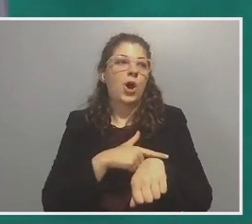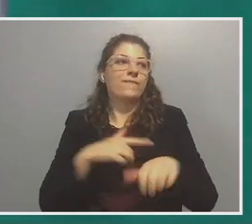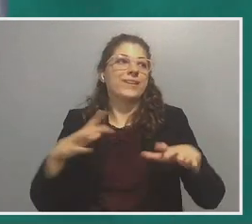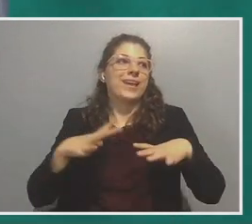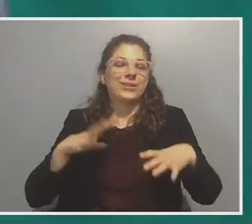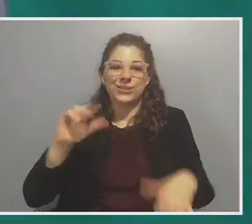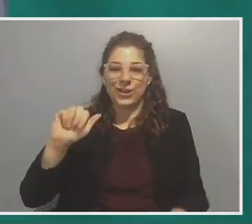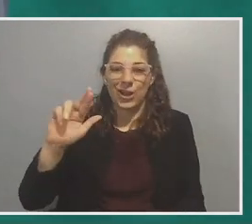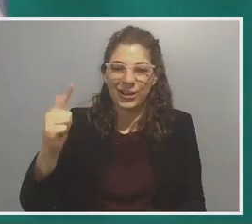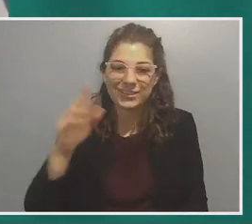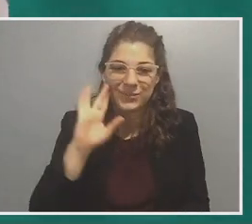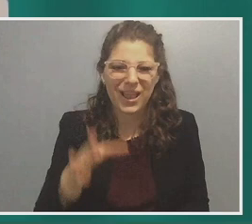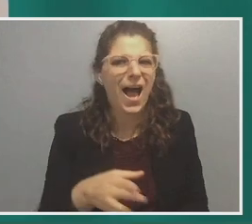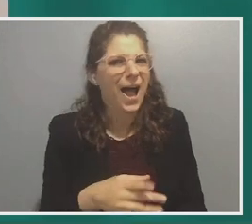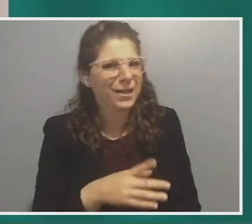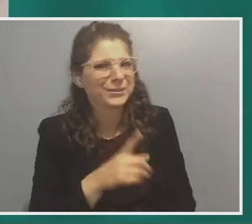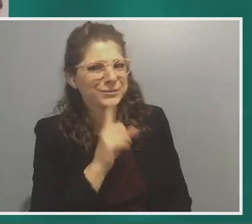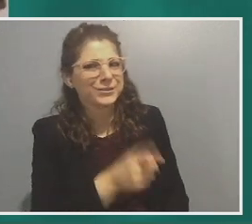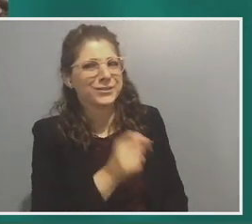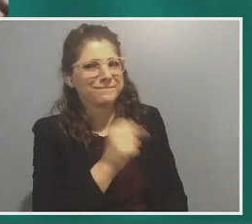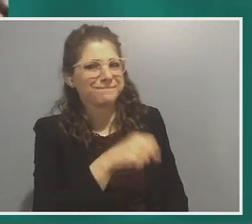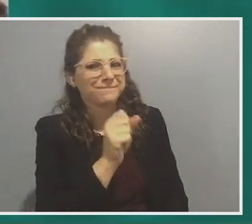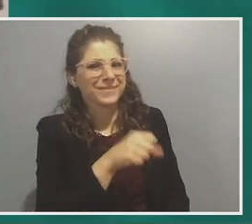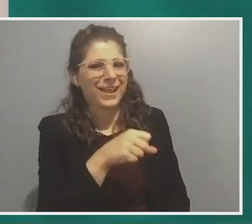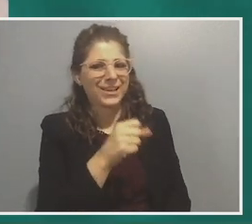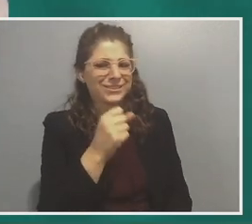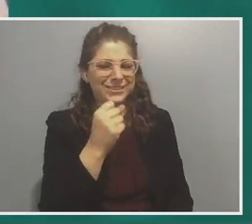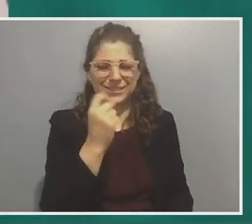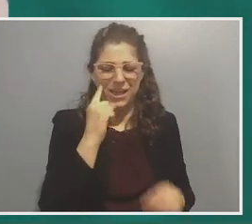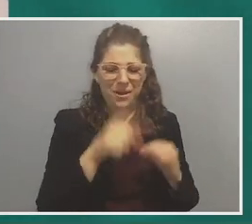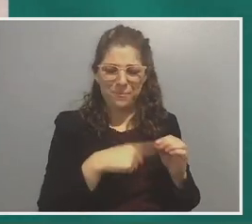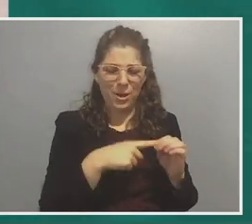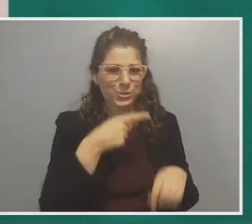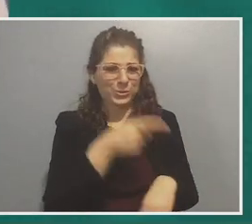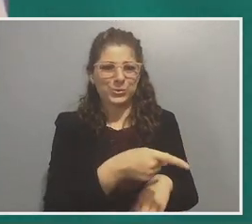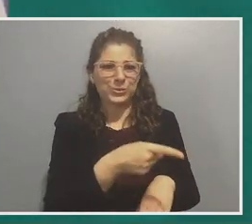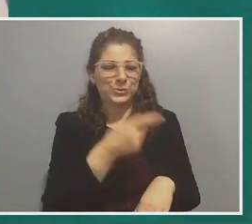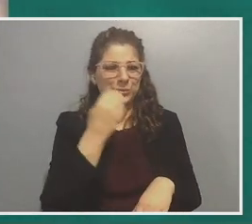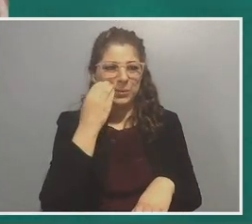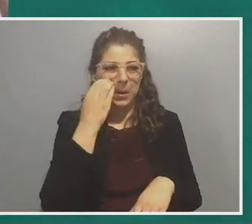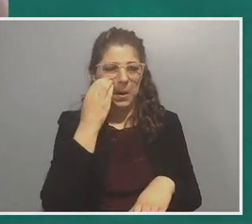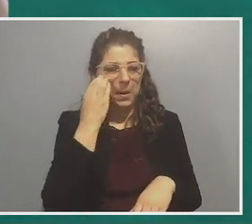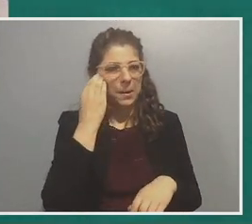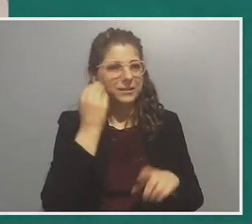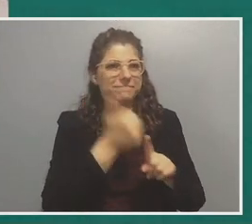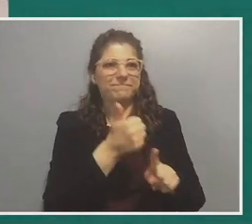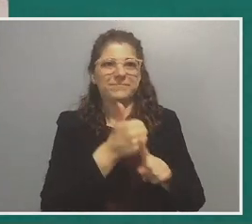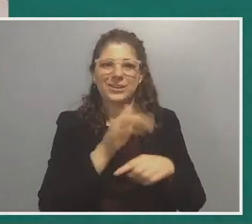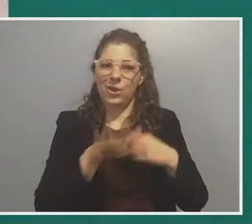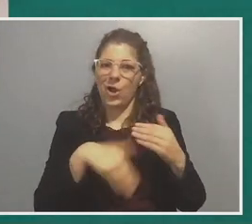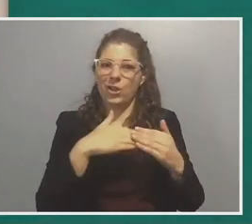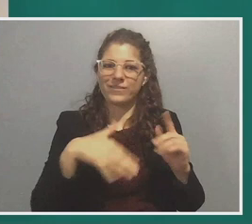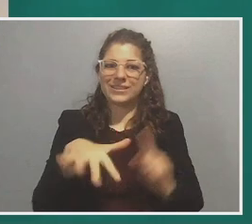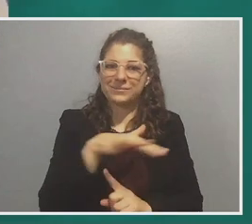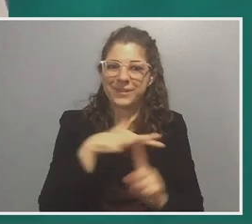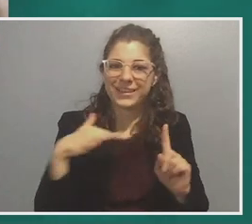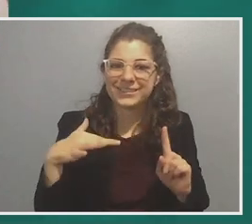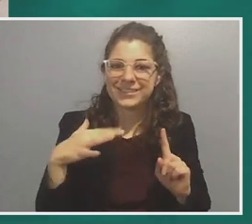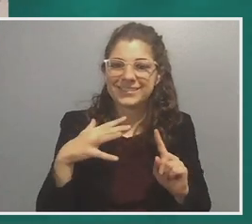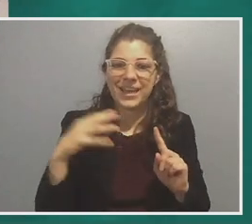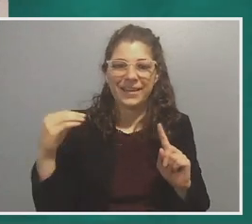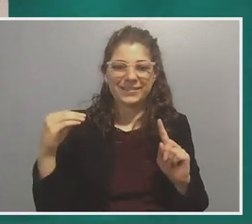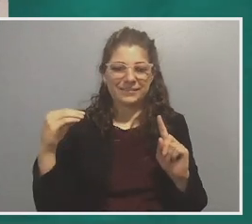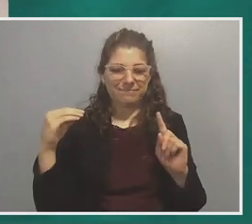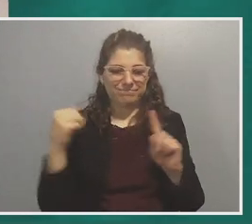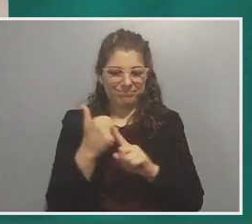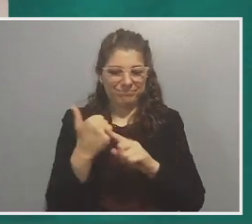I would imagine because I just thought about you being in all of those spaces and tasking yourself